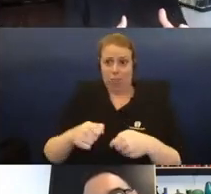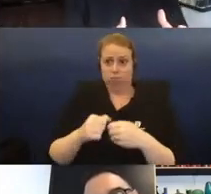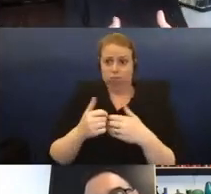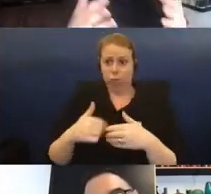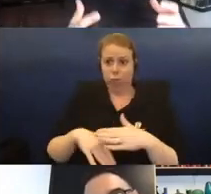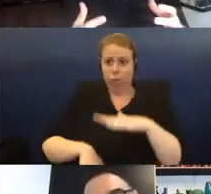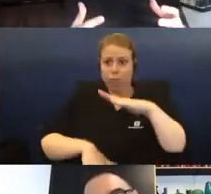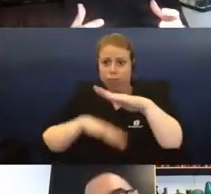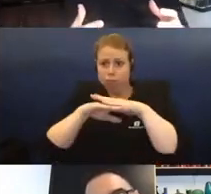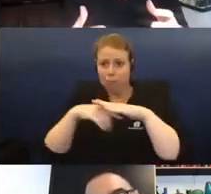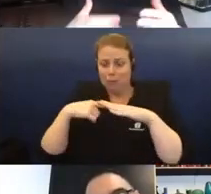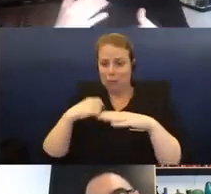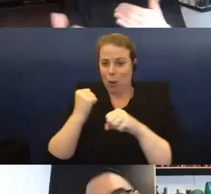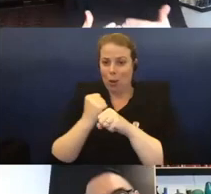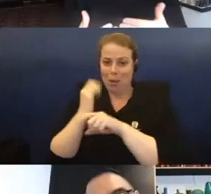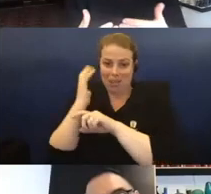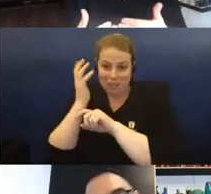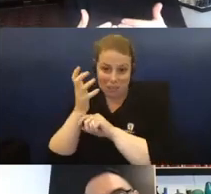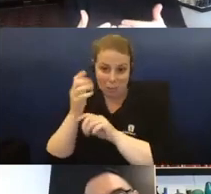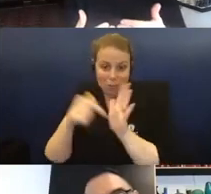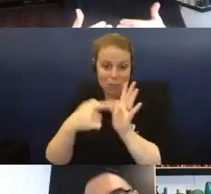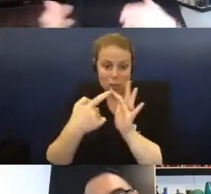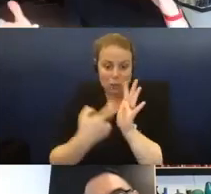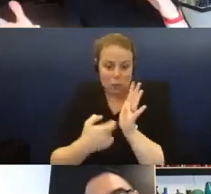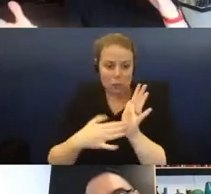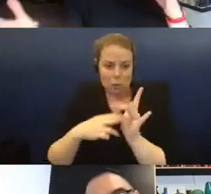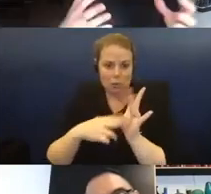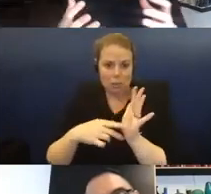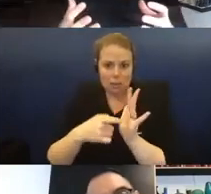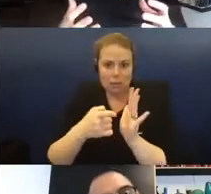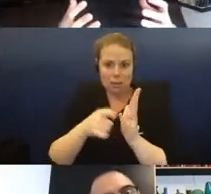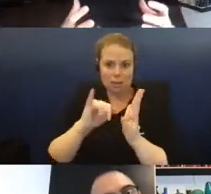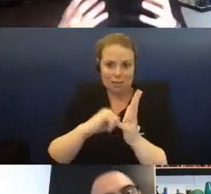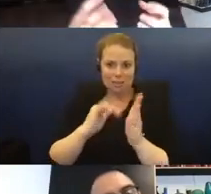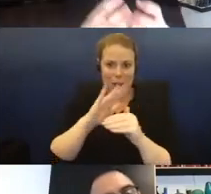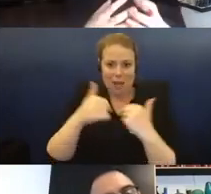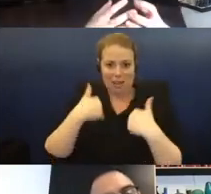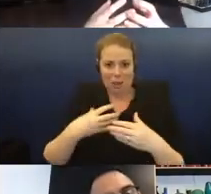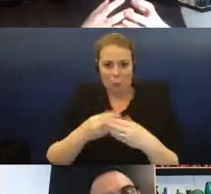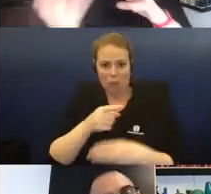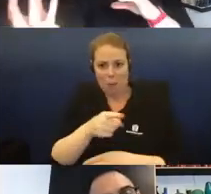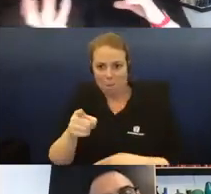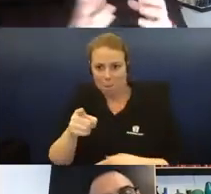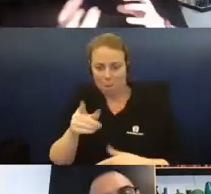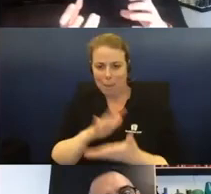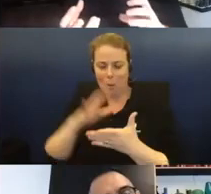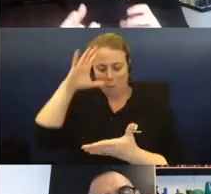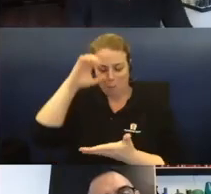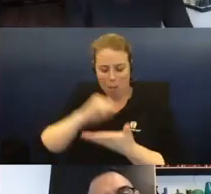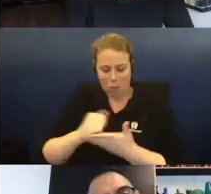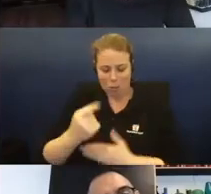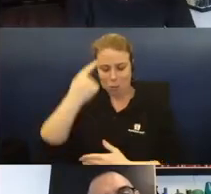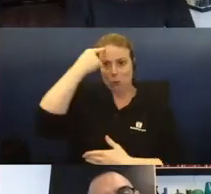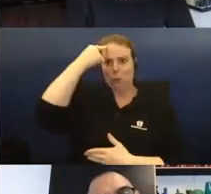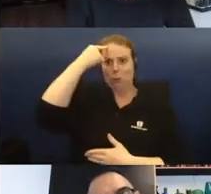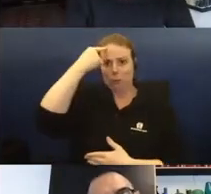Terminus, but living with them, and how that brought back the memories and sort of became this